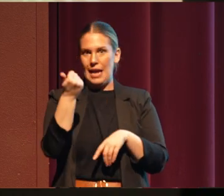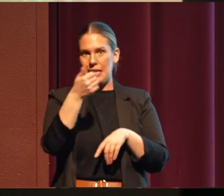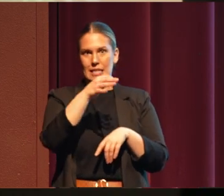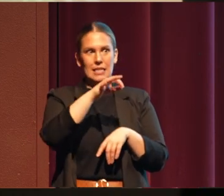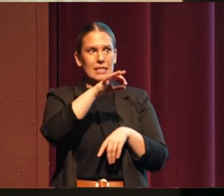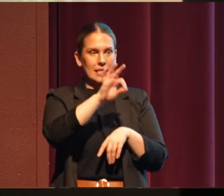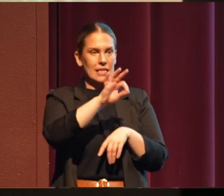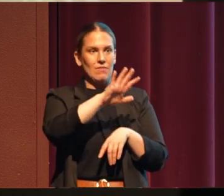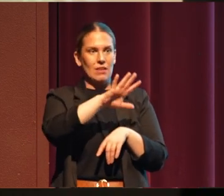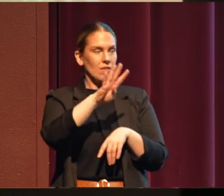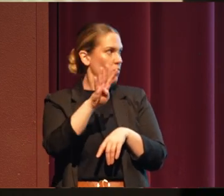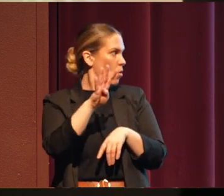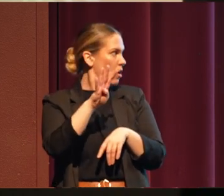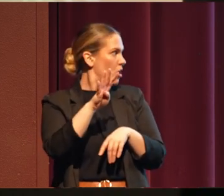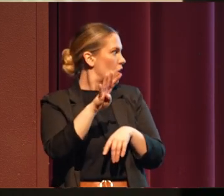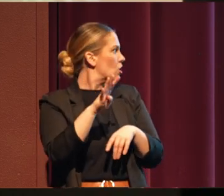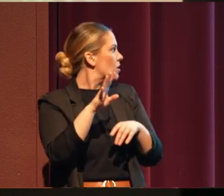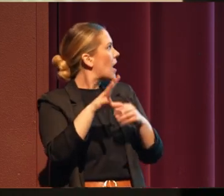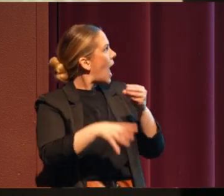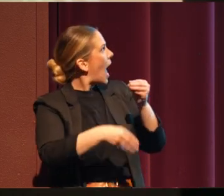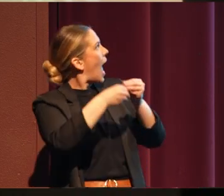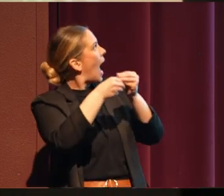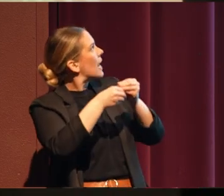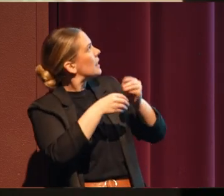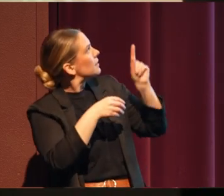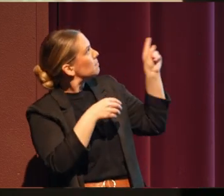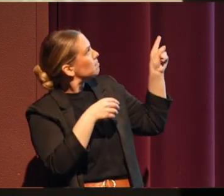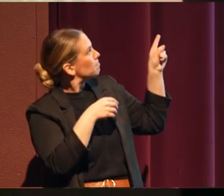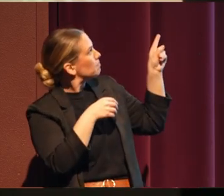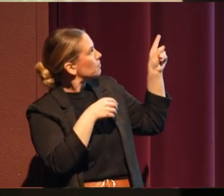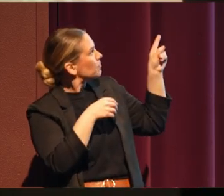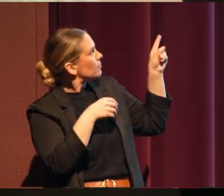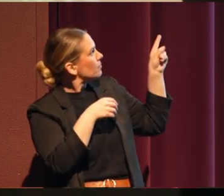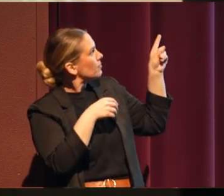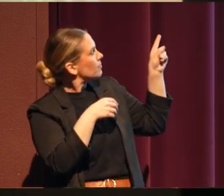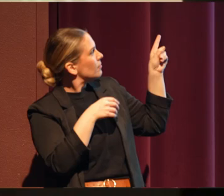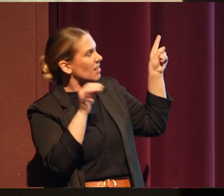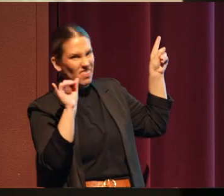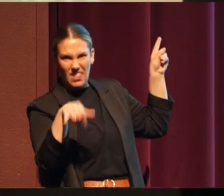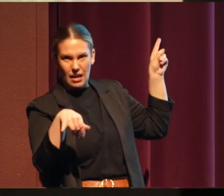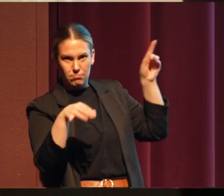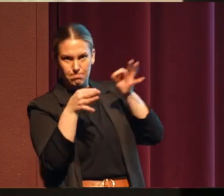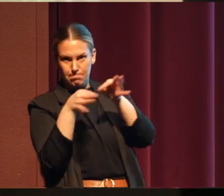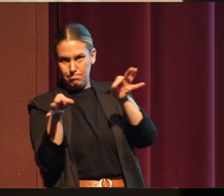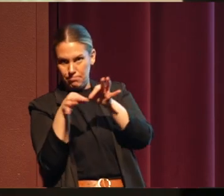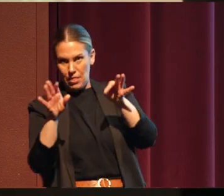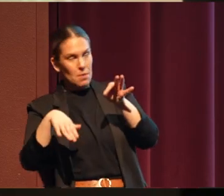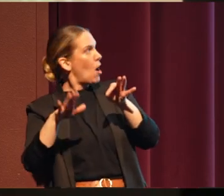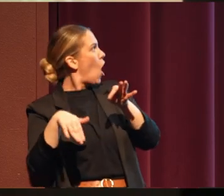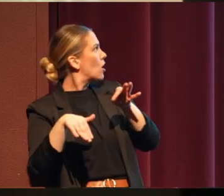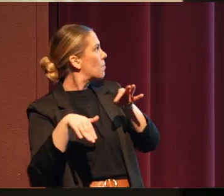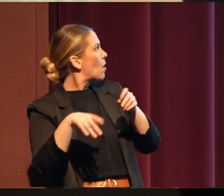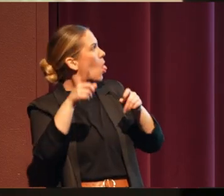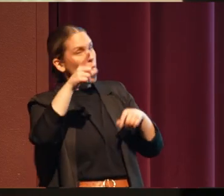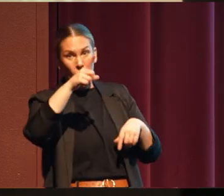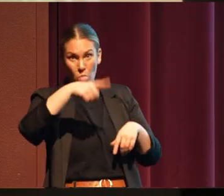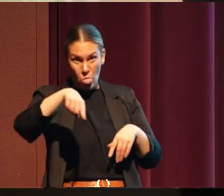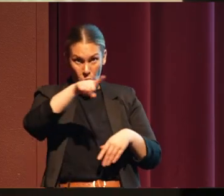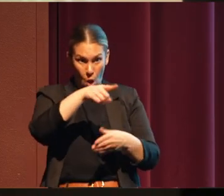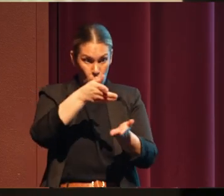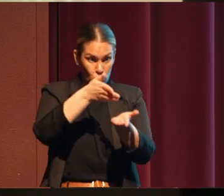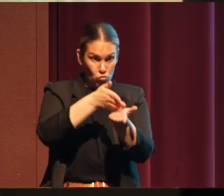and fish regulations. Then they added in that little caveat there at the bottom, these rights ascend,